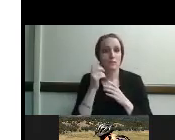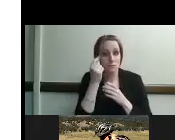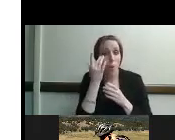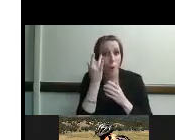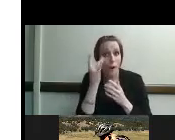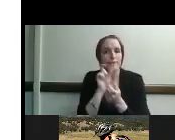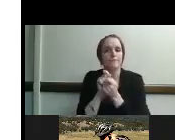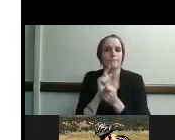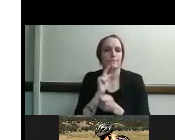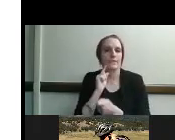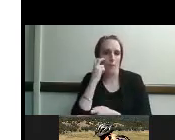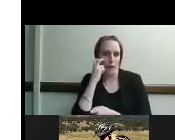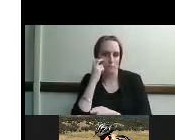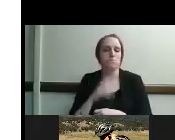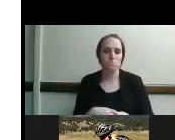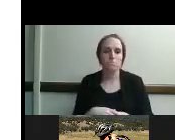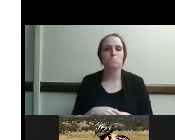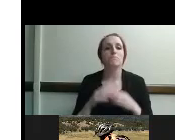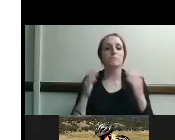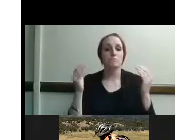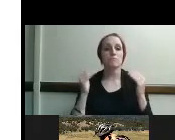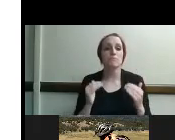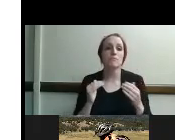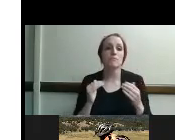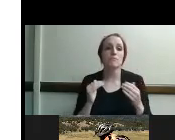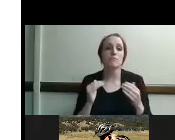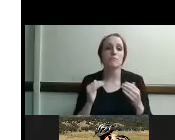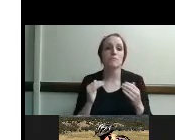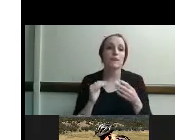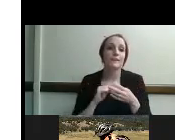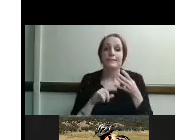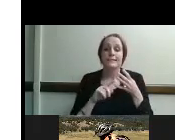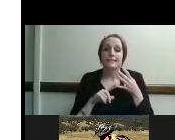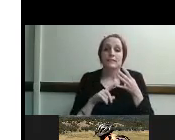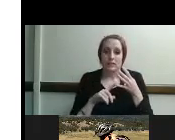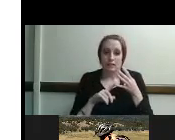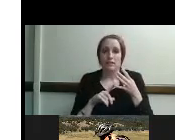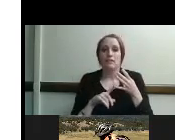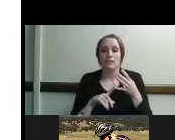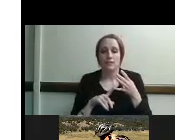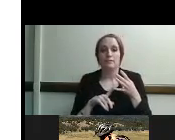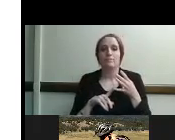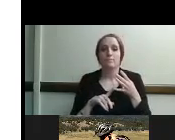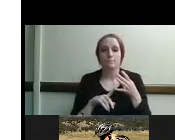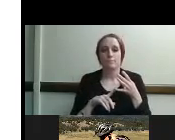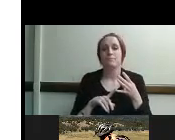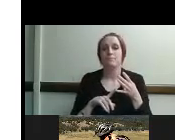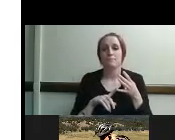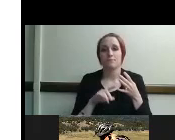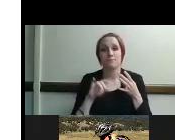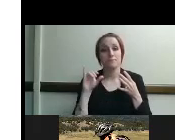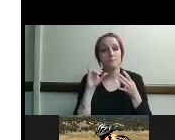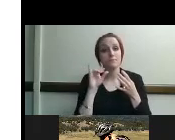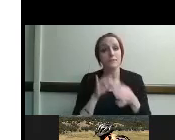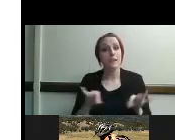we what's important for you to know is how the deafblindness the hearing and the vision